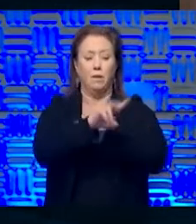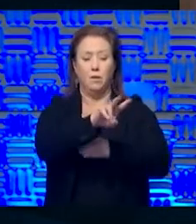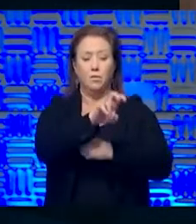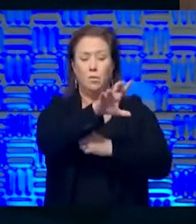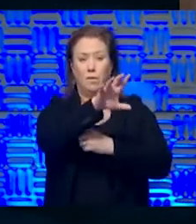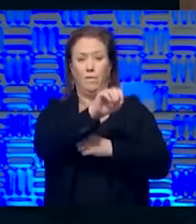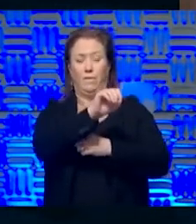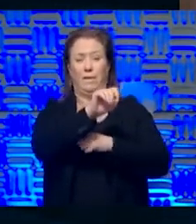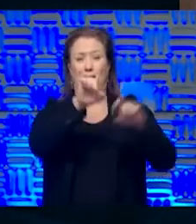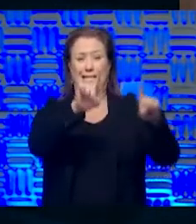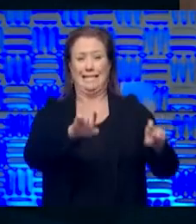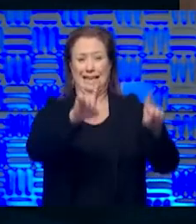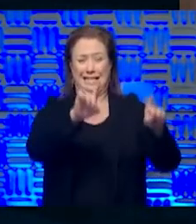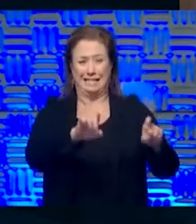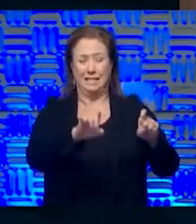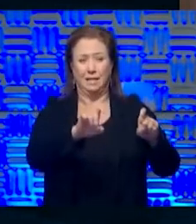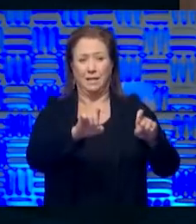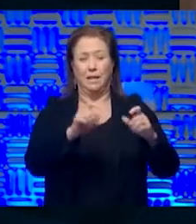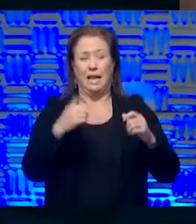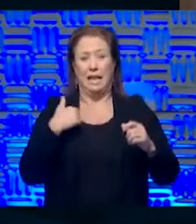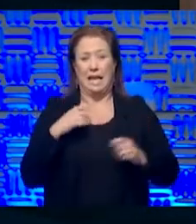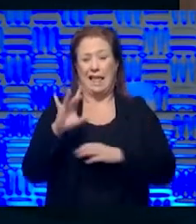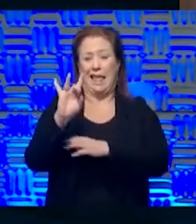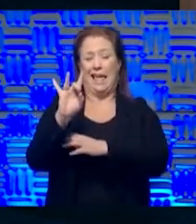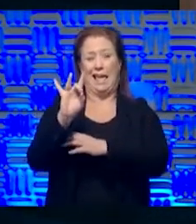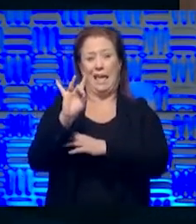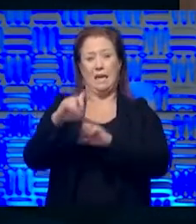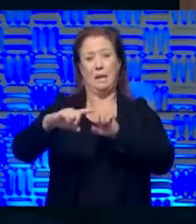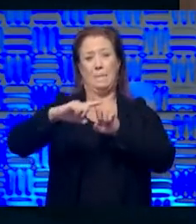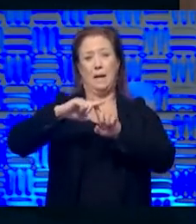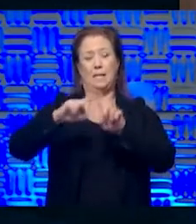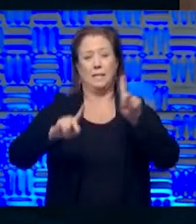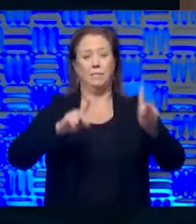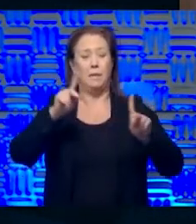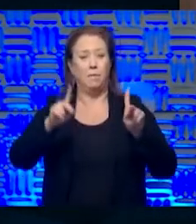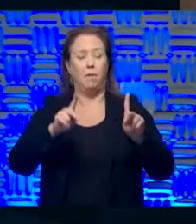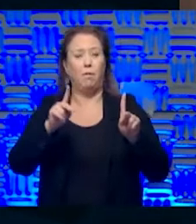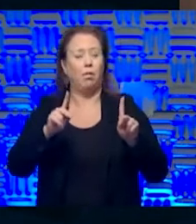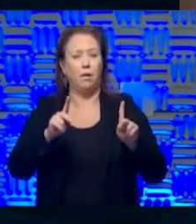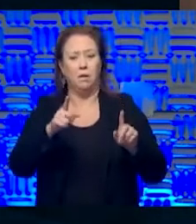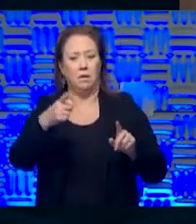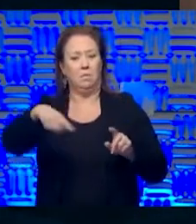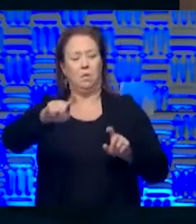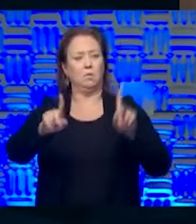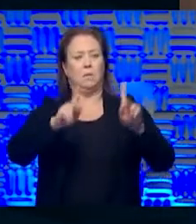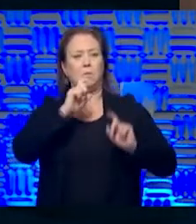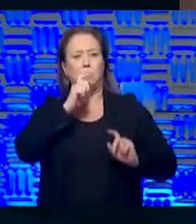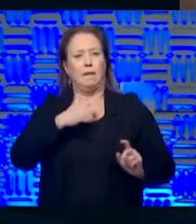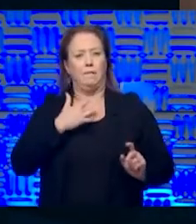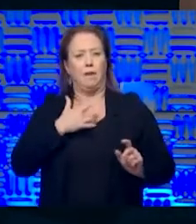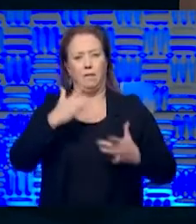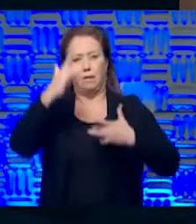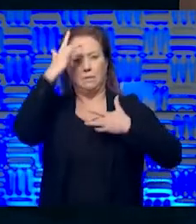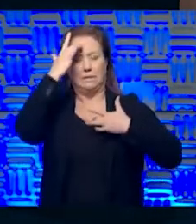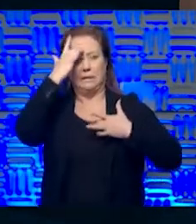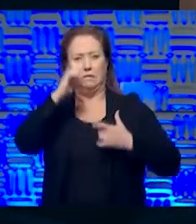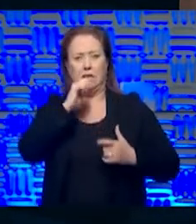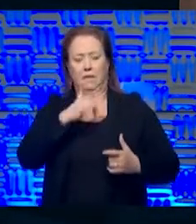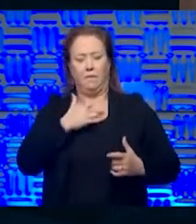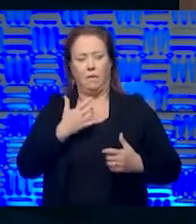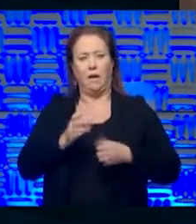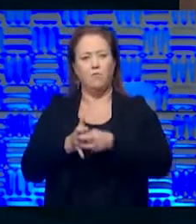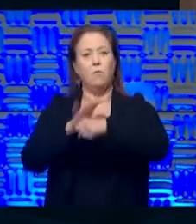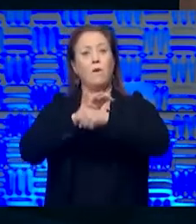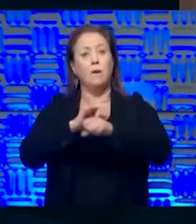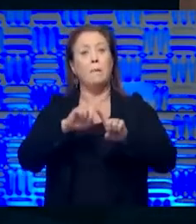tests and came up with eight positive people that really didn't look ill like they had coronavirus, but they